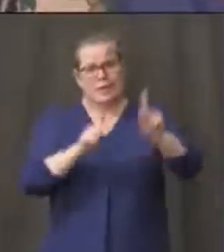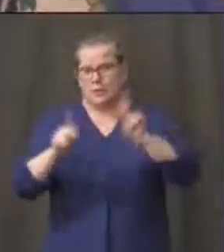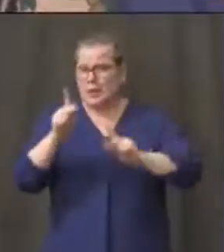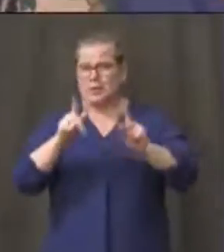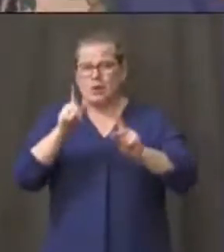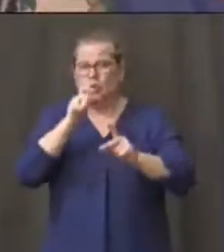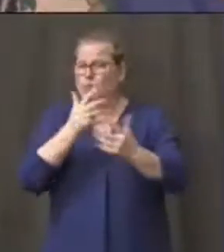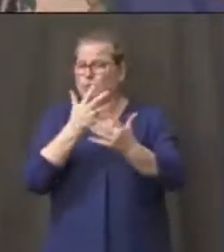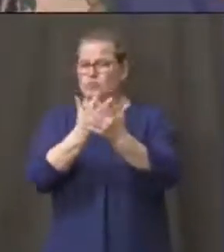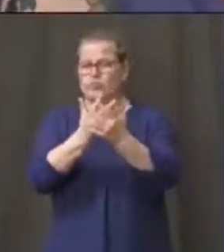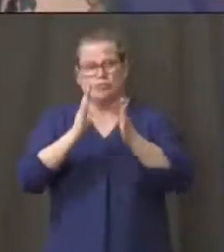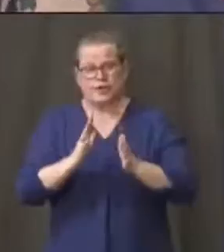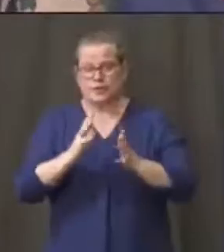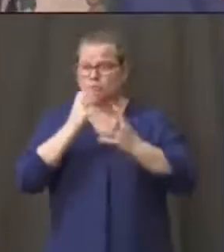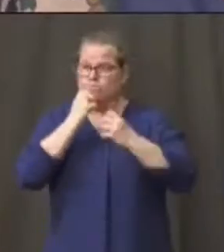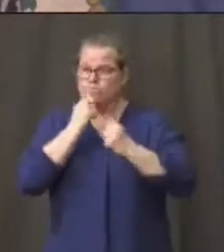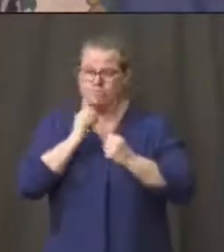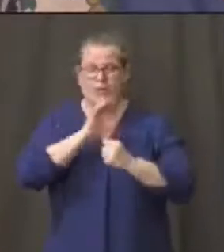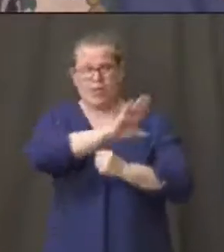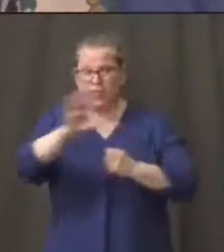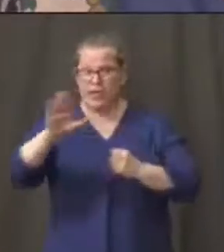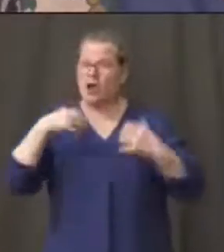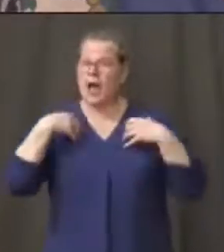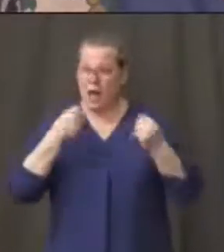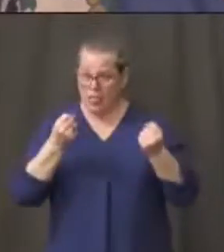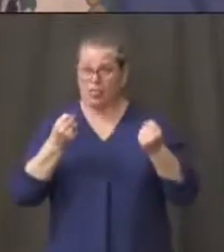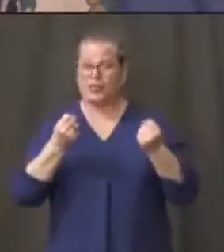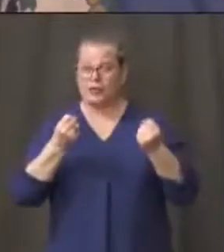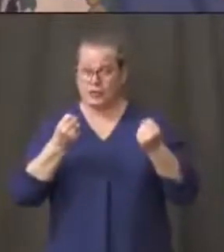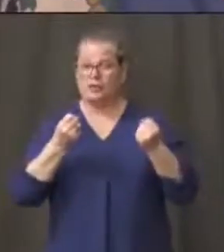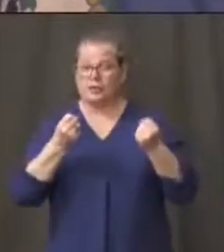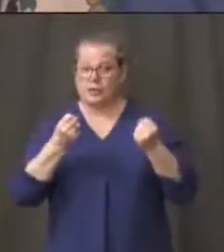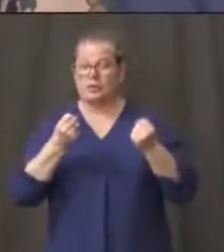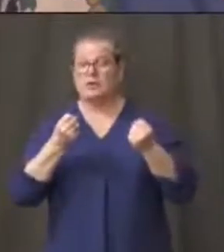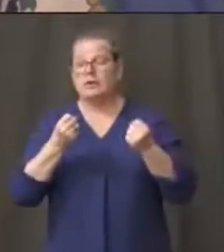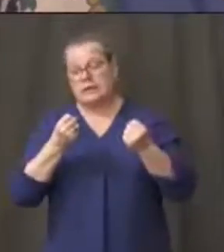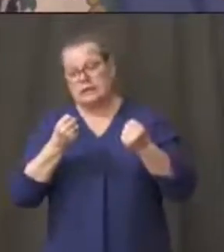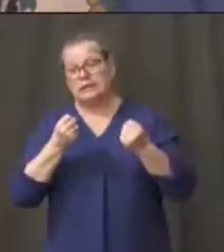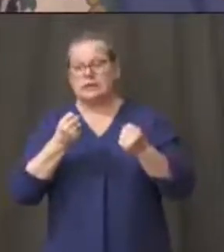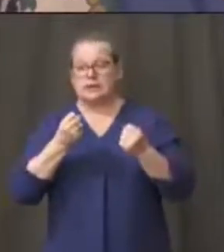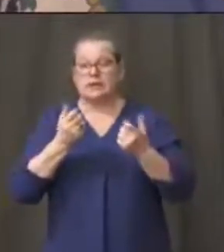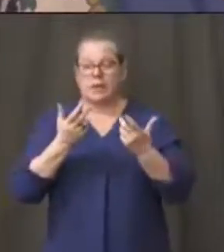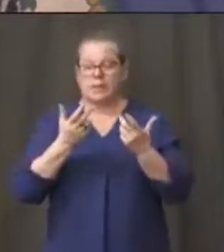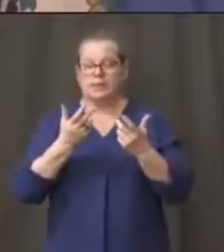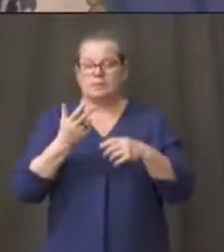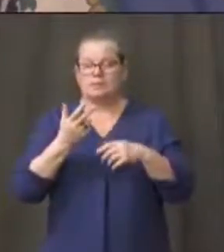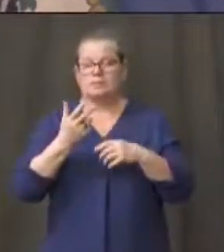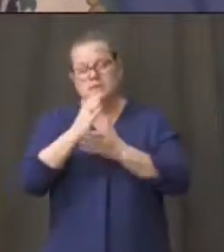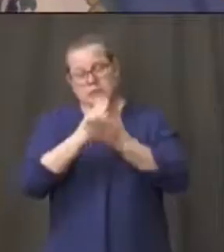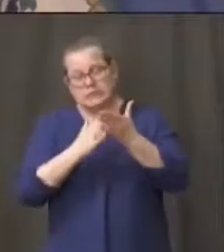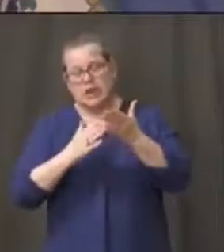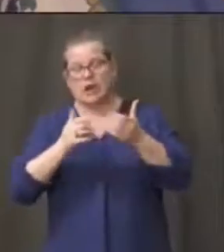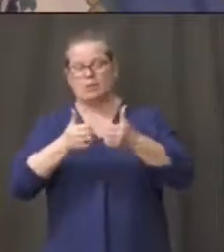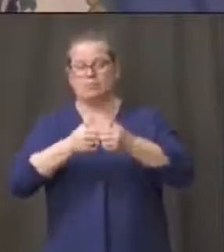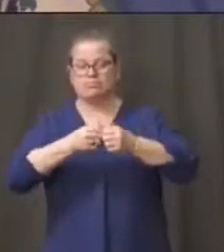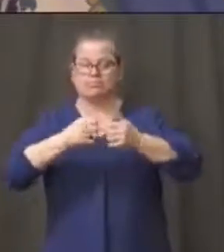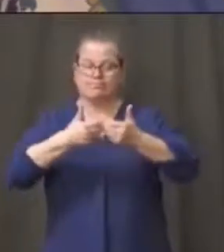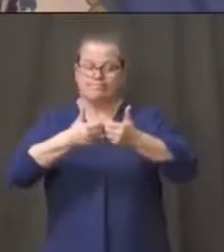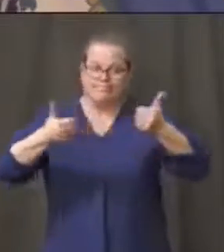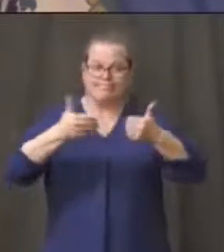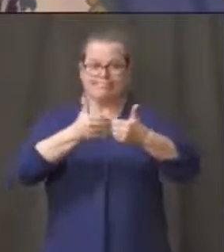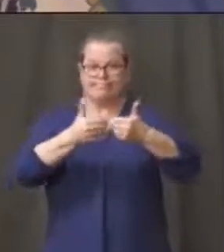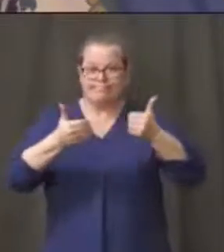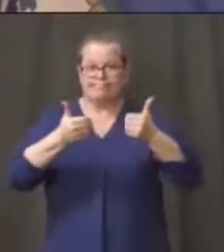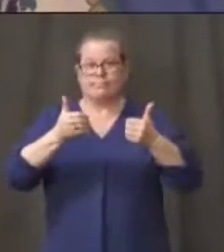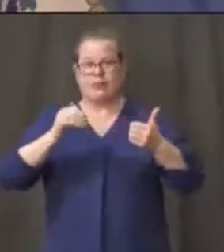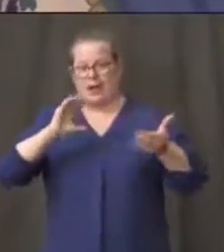the correctional facilities similar to a little bit in terms of other compressed areas like nursing homes and even homeless shelters uh what roland